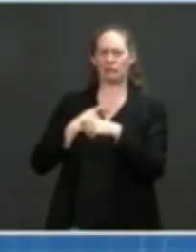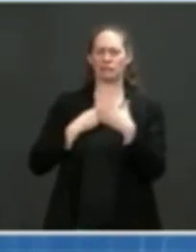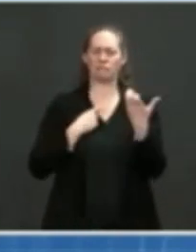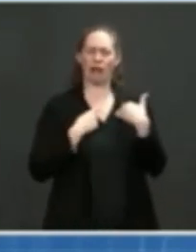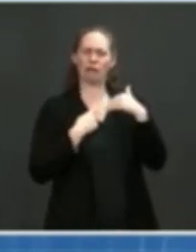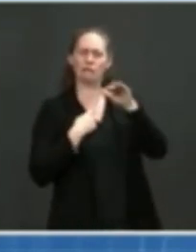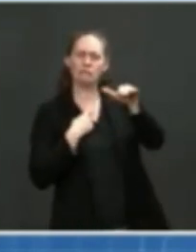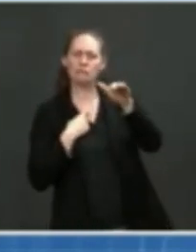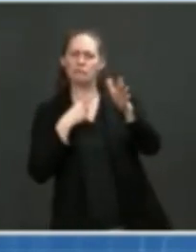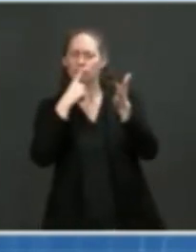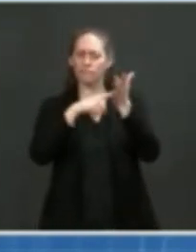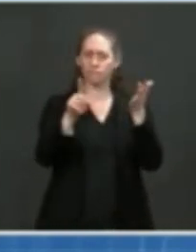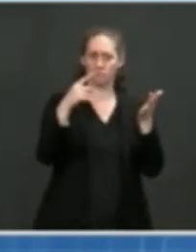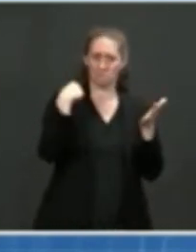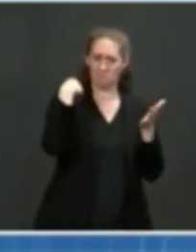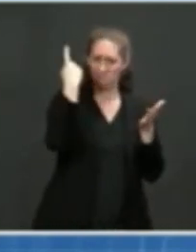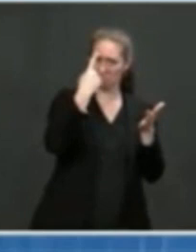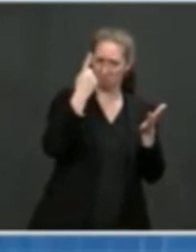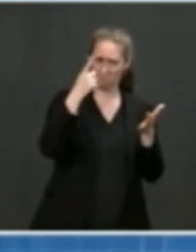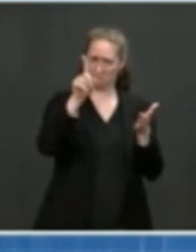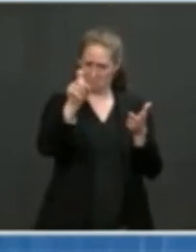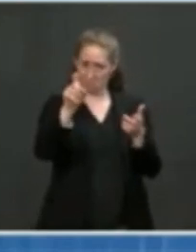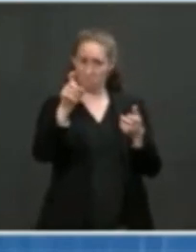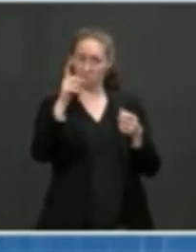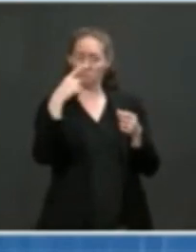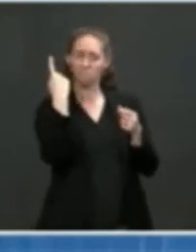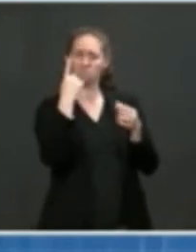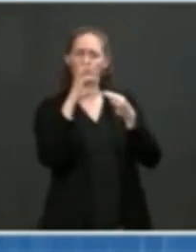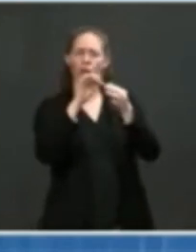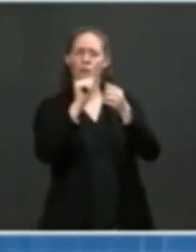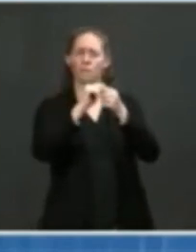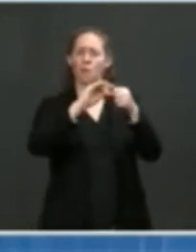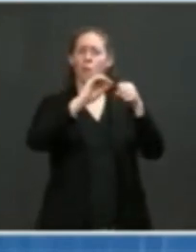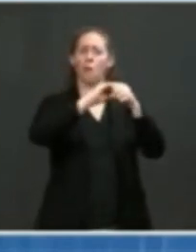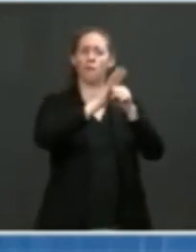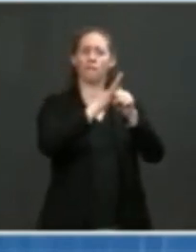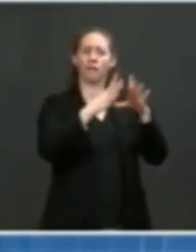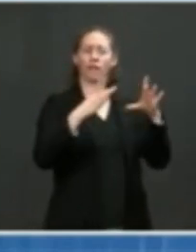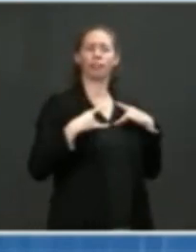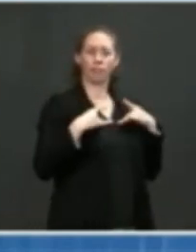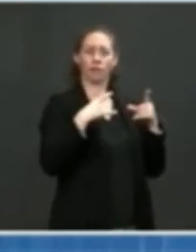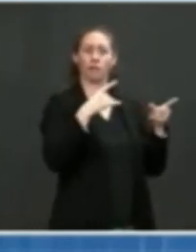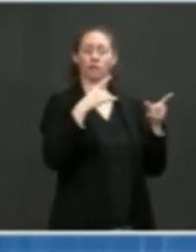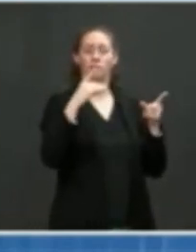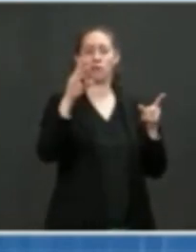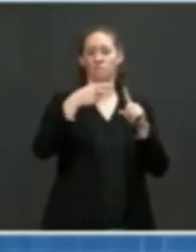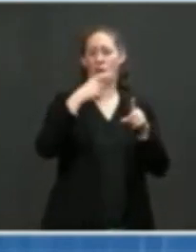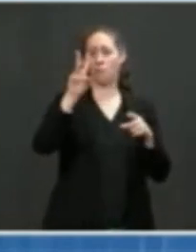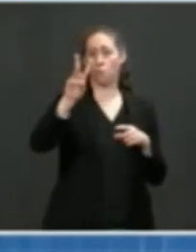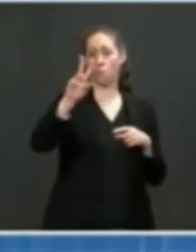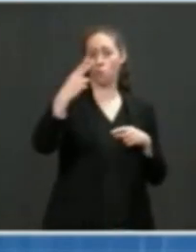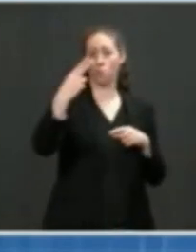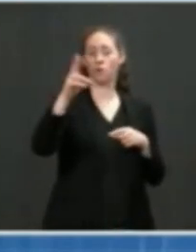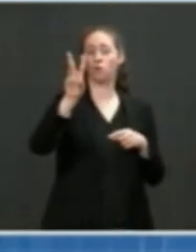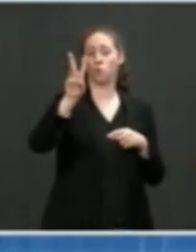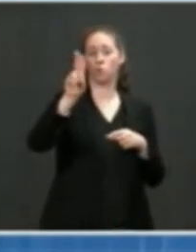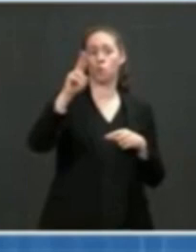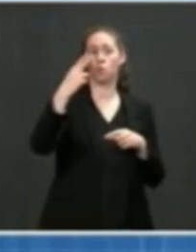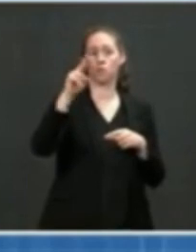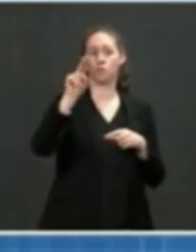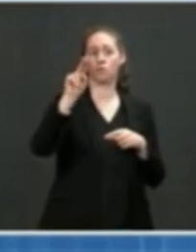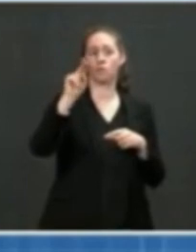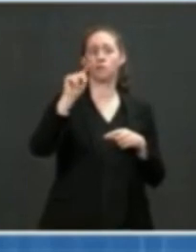the coronavirus escaped from the Wuhan Institute of Virology. Let's start with the second question. Over to you, Dr. Fauci.